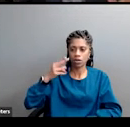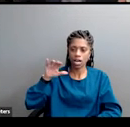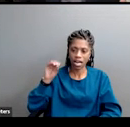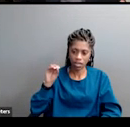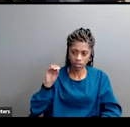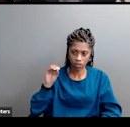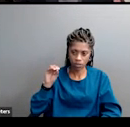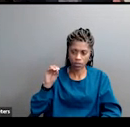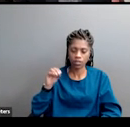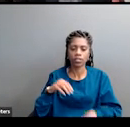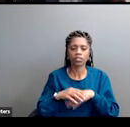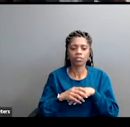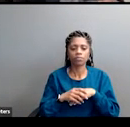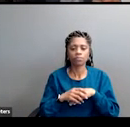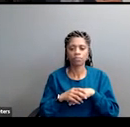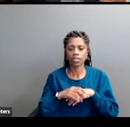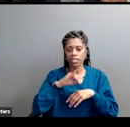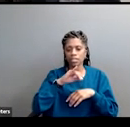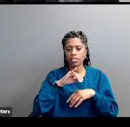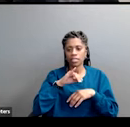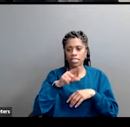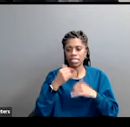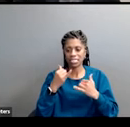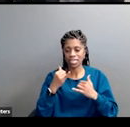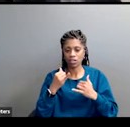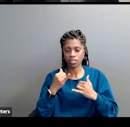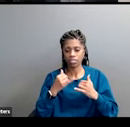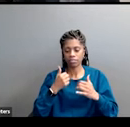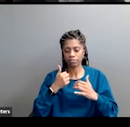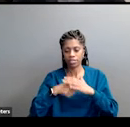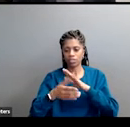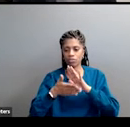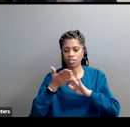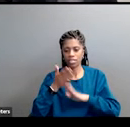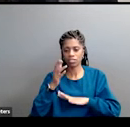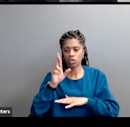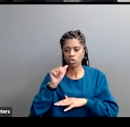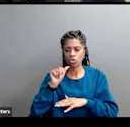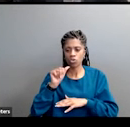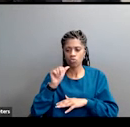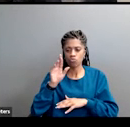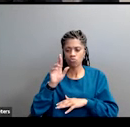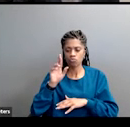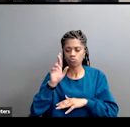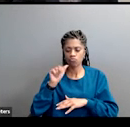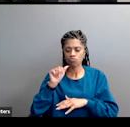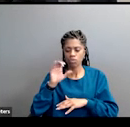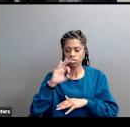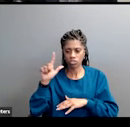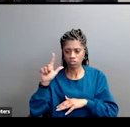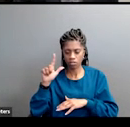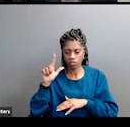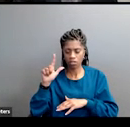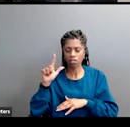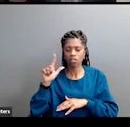an economic populist. Now he's running as a racial populist. He starts this recent tweet with a video,